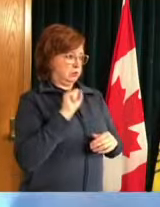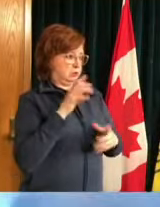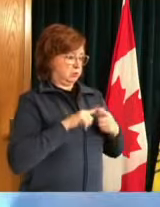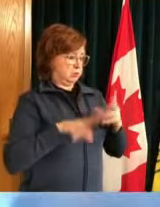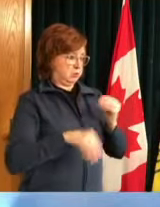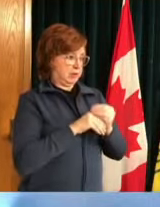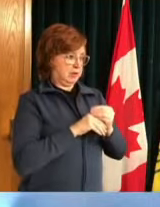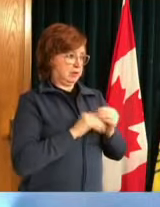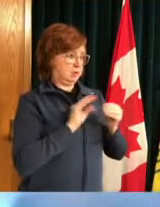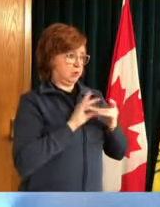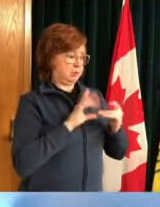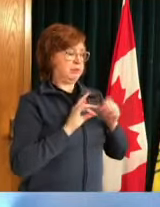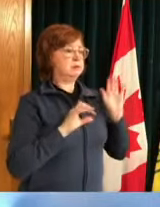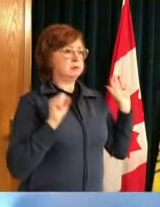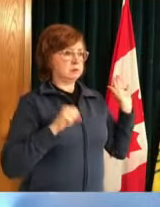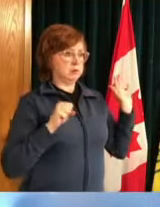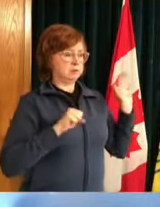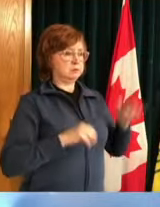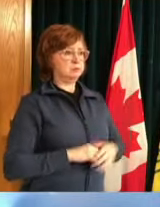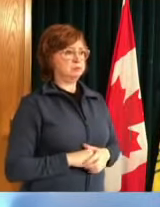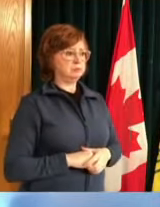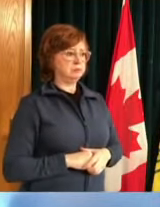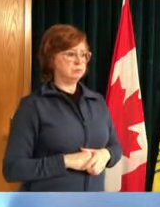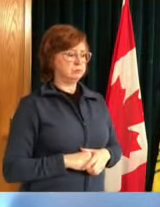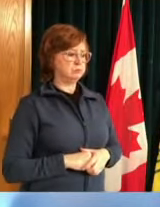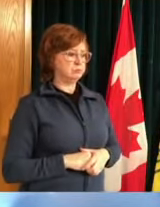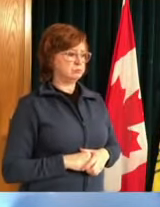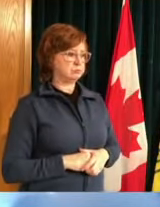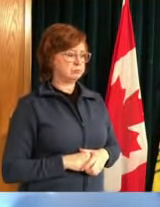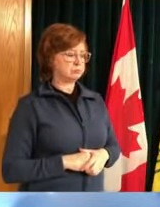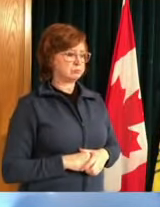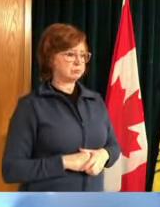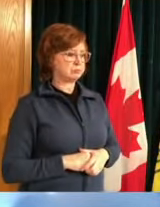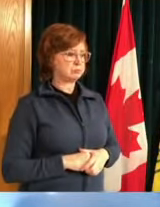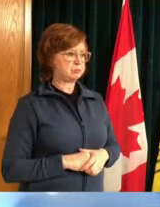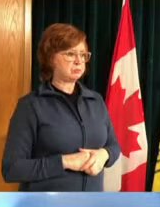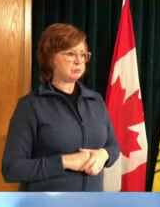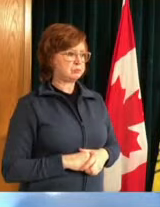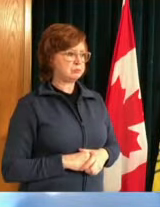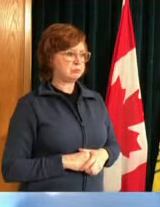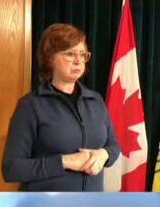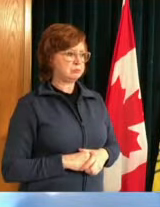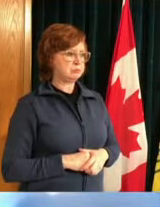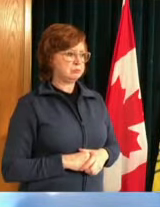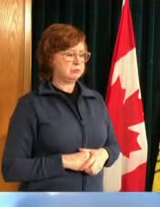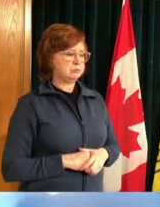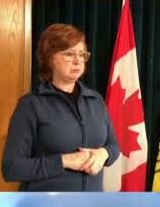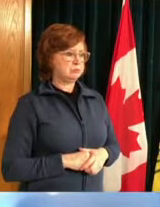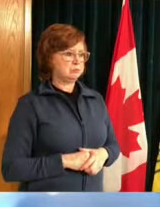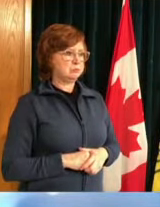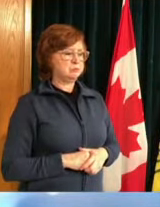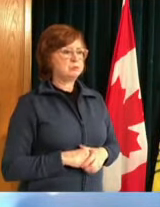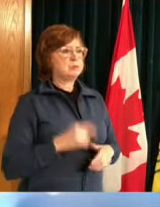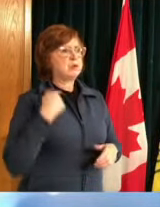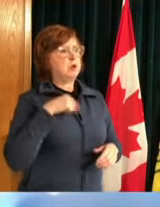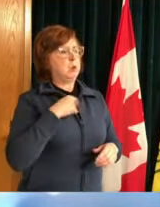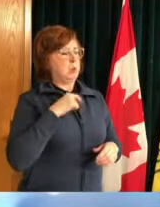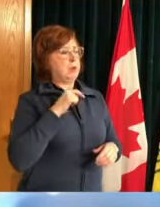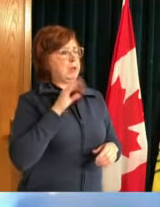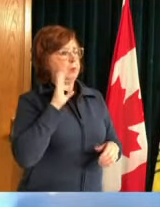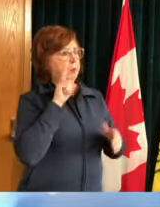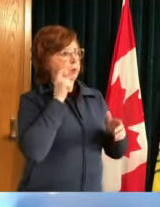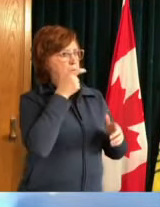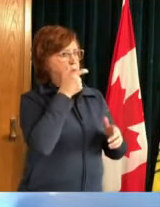this is something we continue to watch very closely and you know we did extend um measures that we had in place